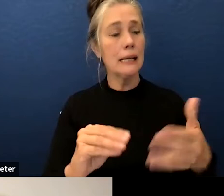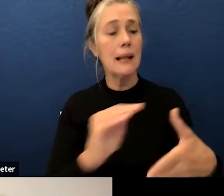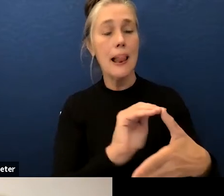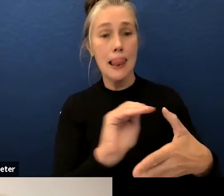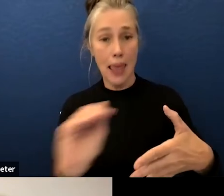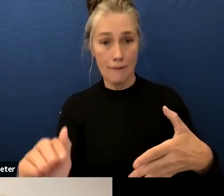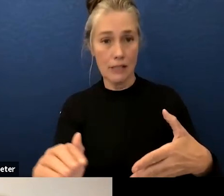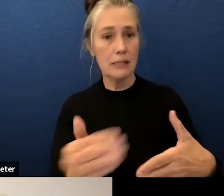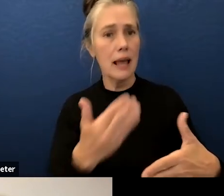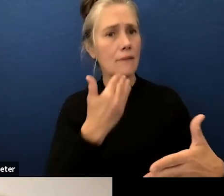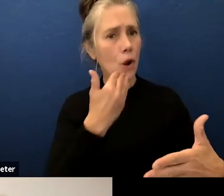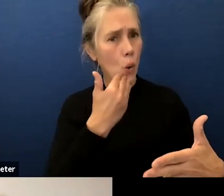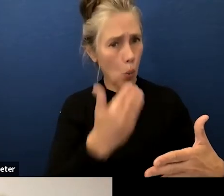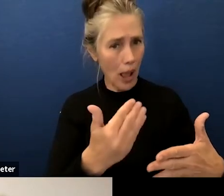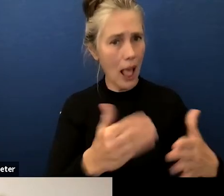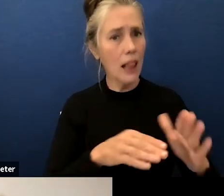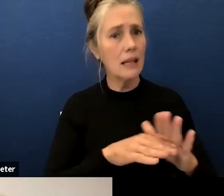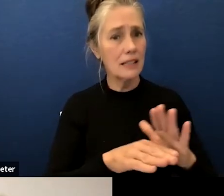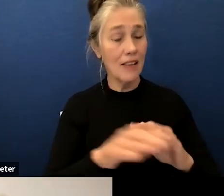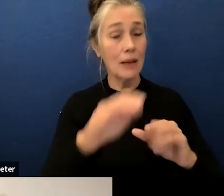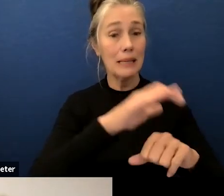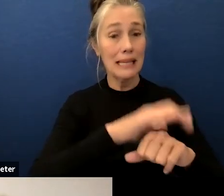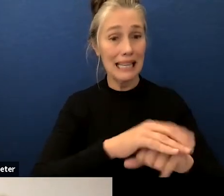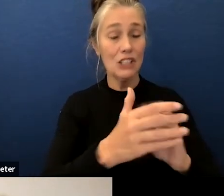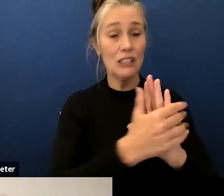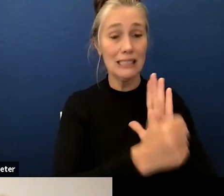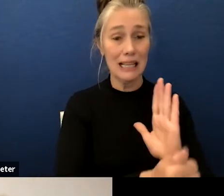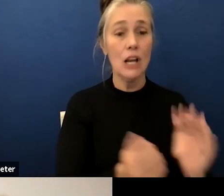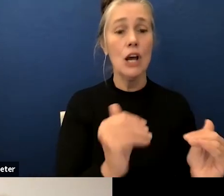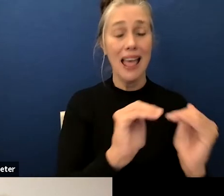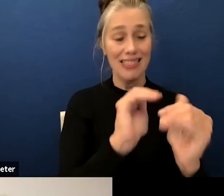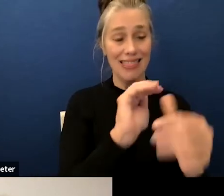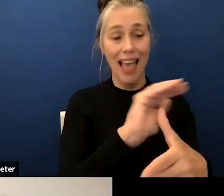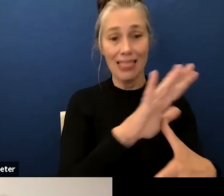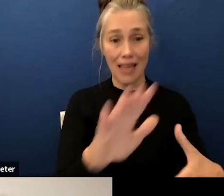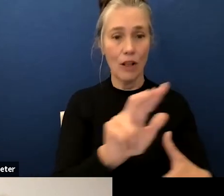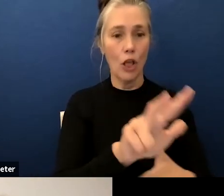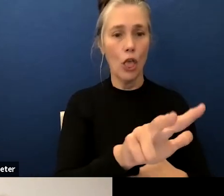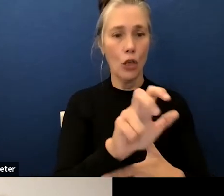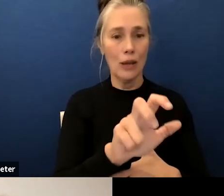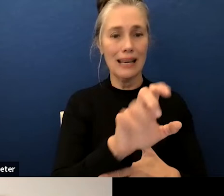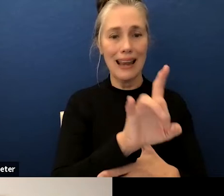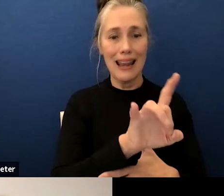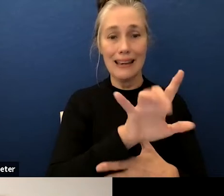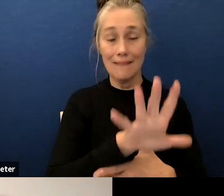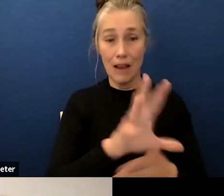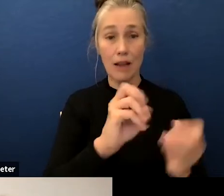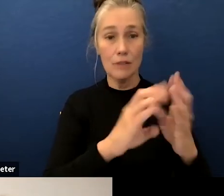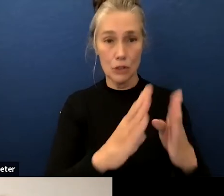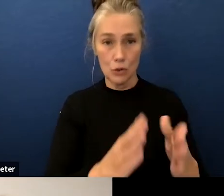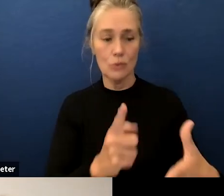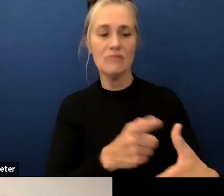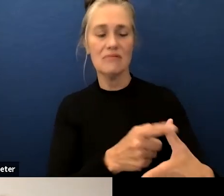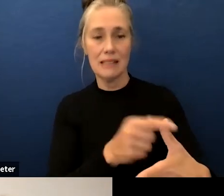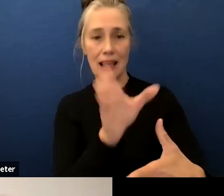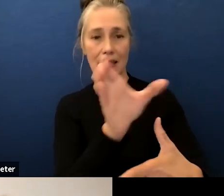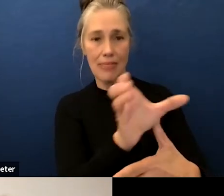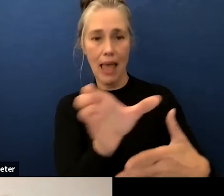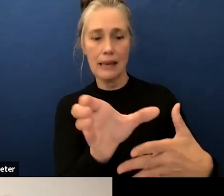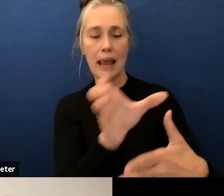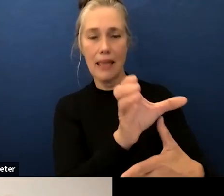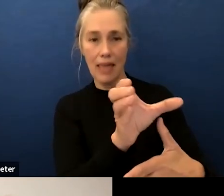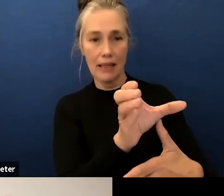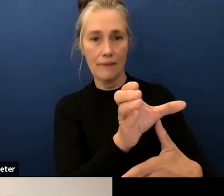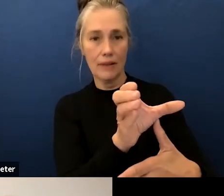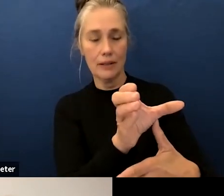language skills and at that level we have 385 of our students currently on at